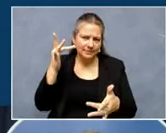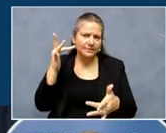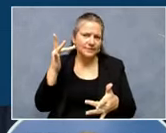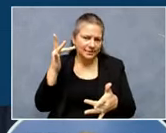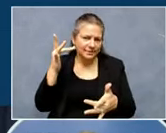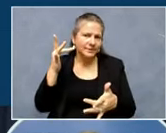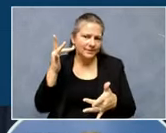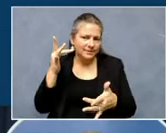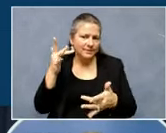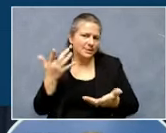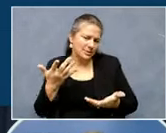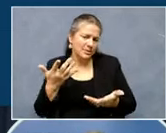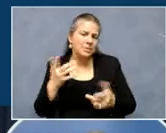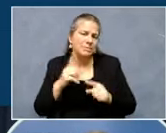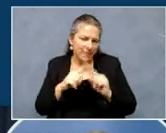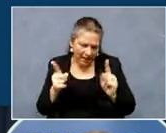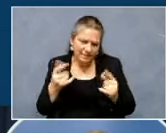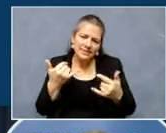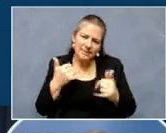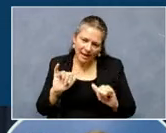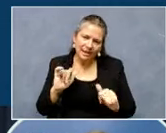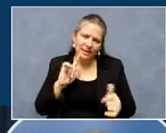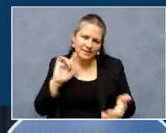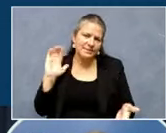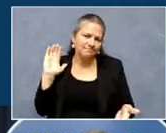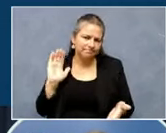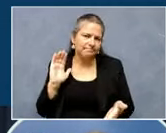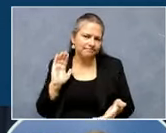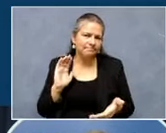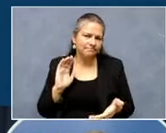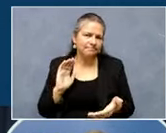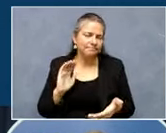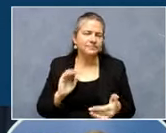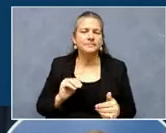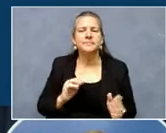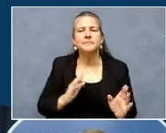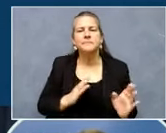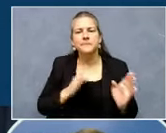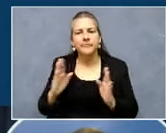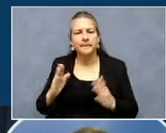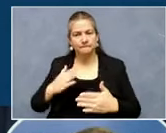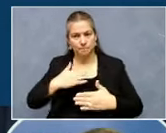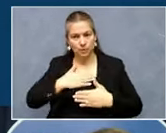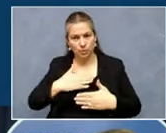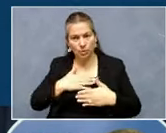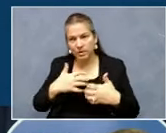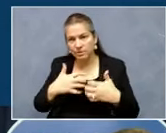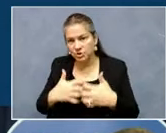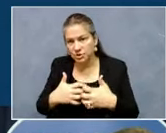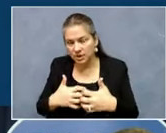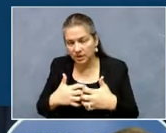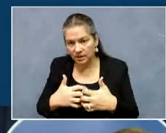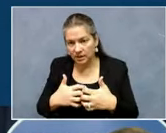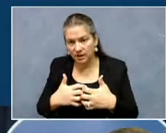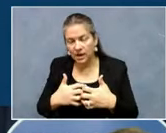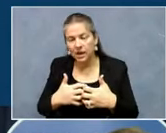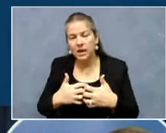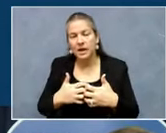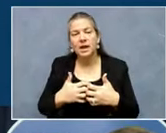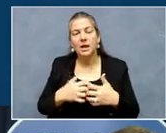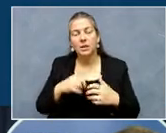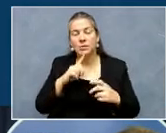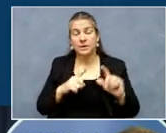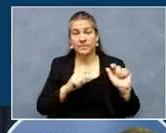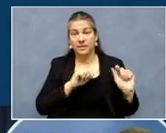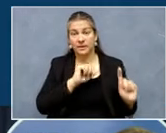is decreasing. And then Kentuckians on a ventilator. It was until the Alpha variant, we had